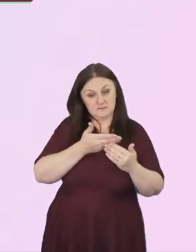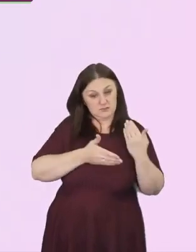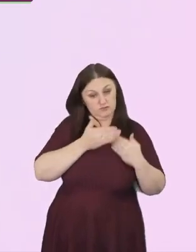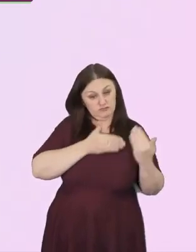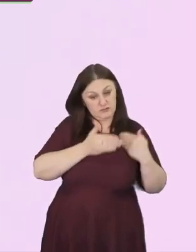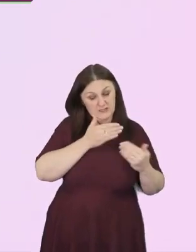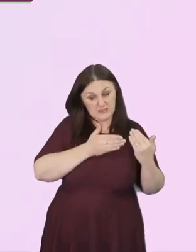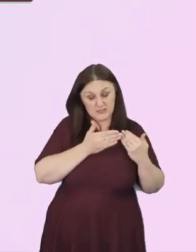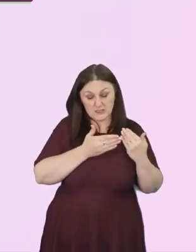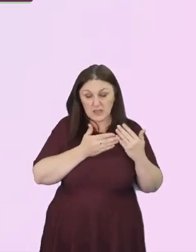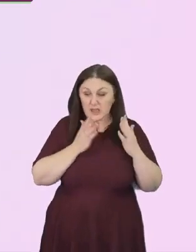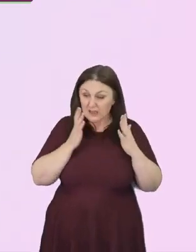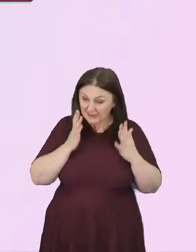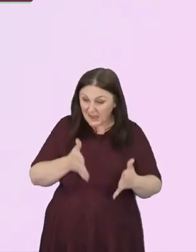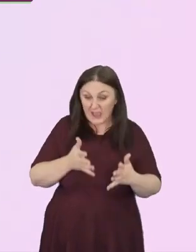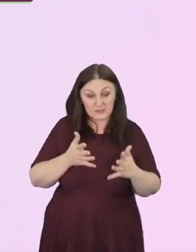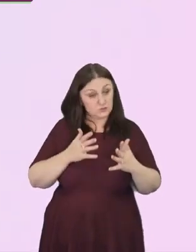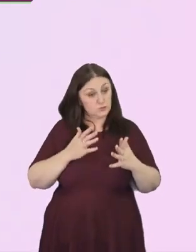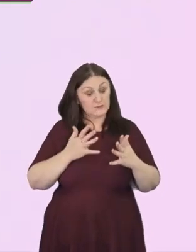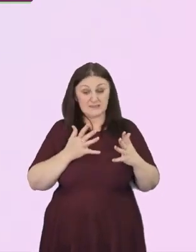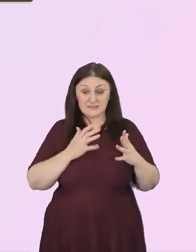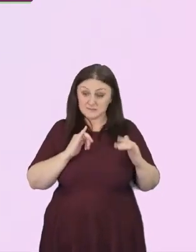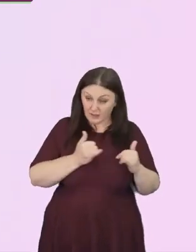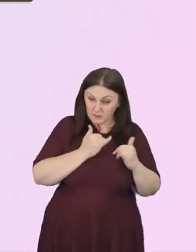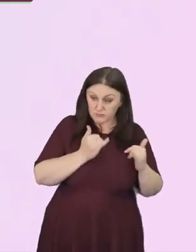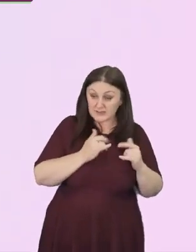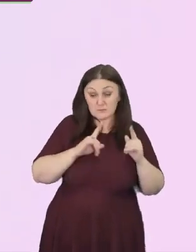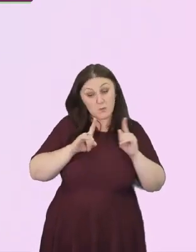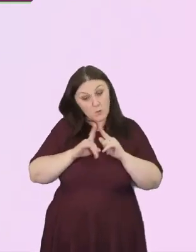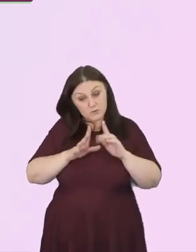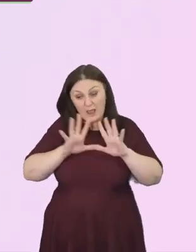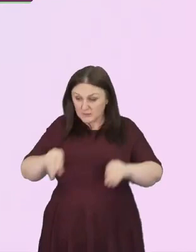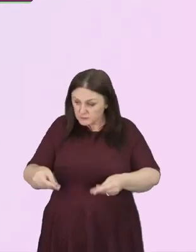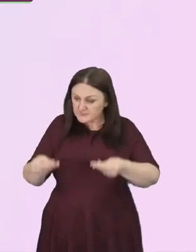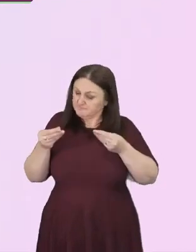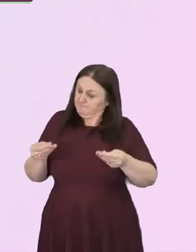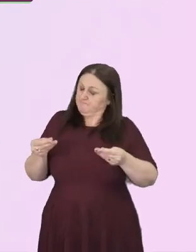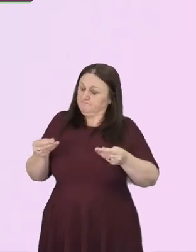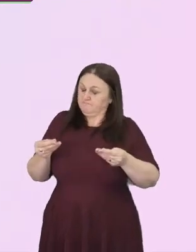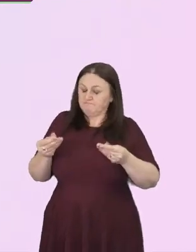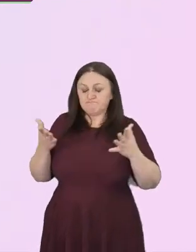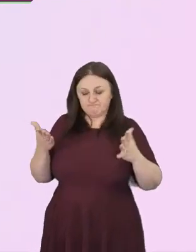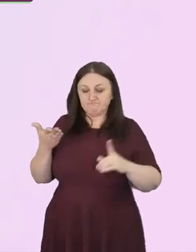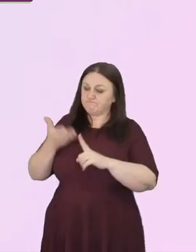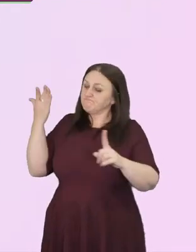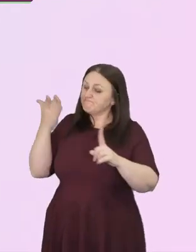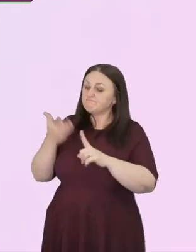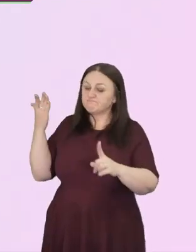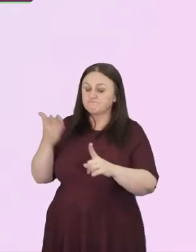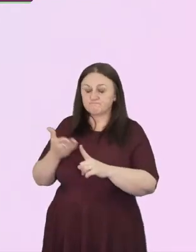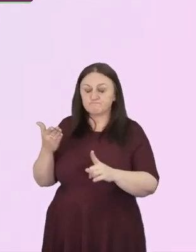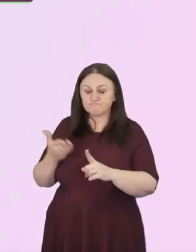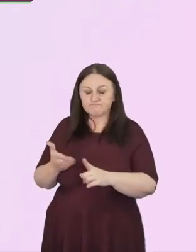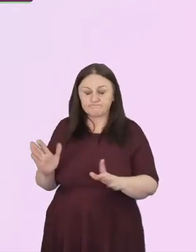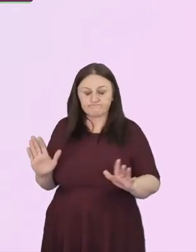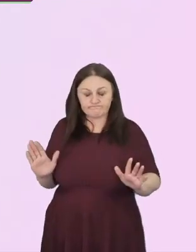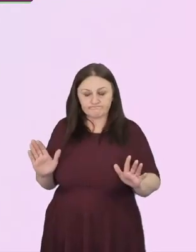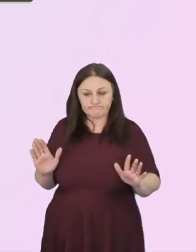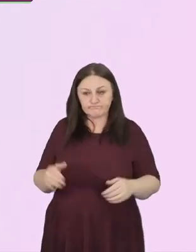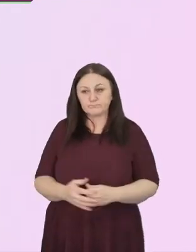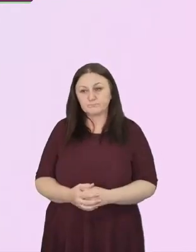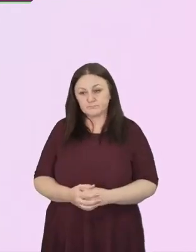and reckoned with. Never forgotten, but acknowledged and lived in the light of.